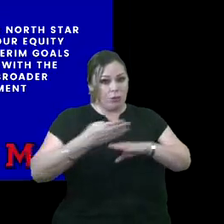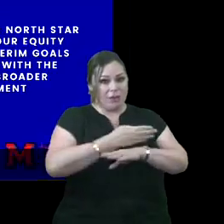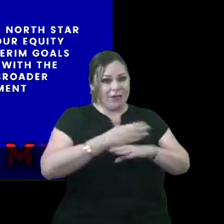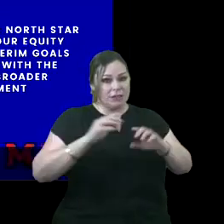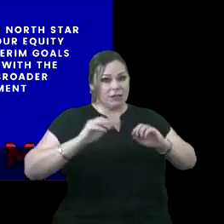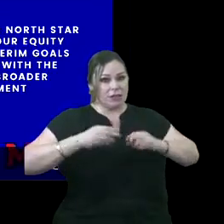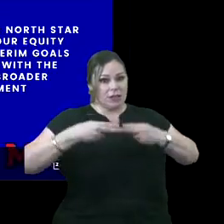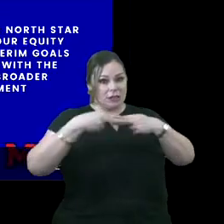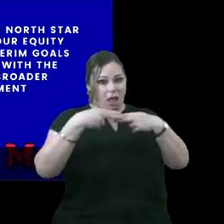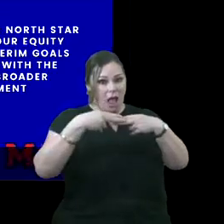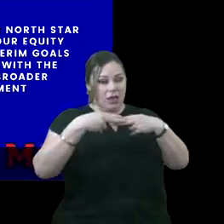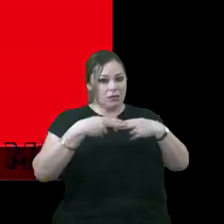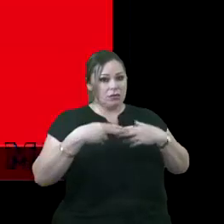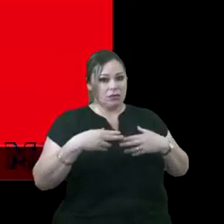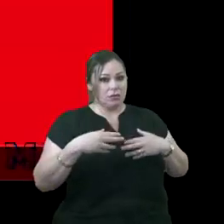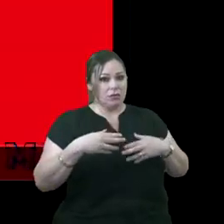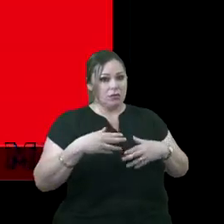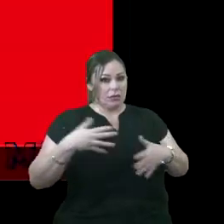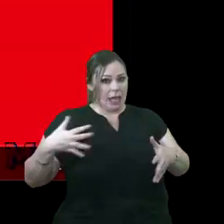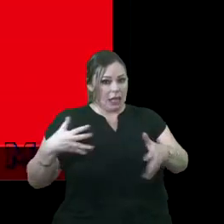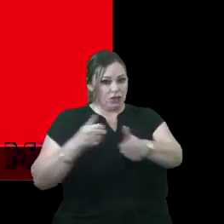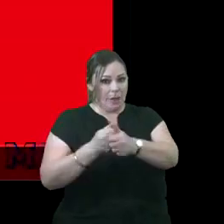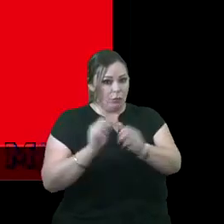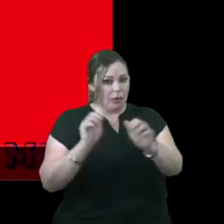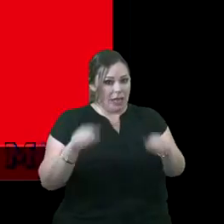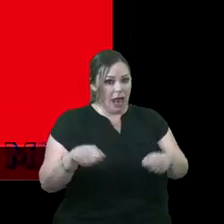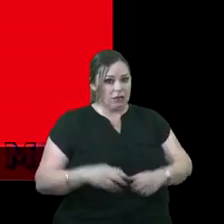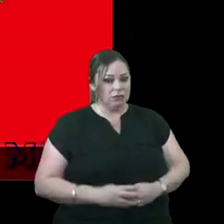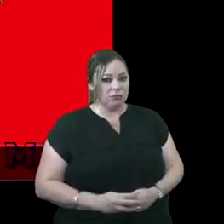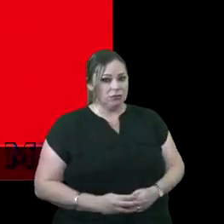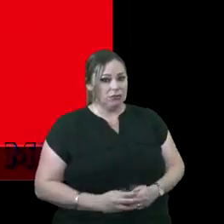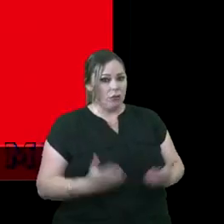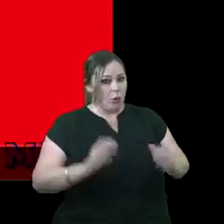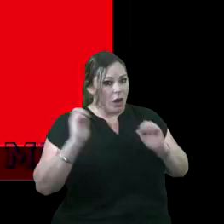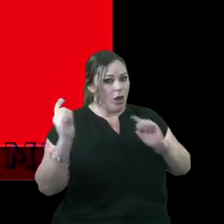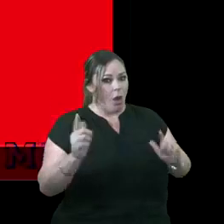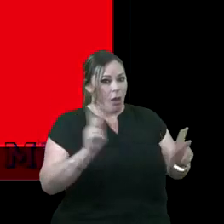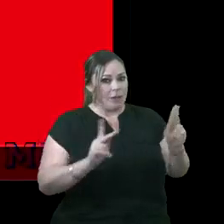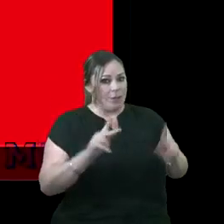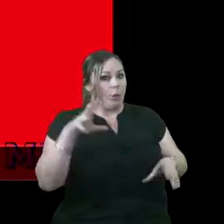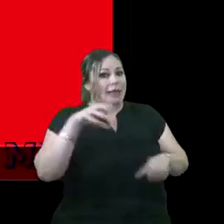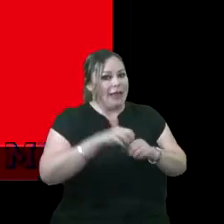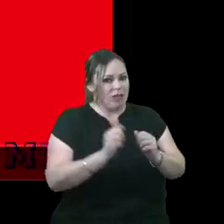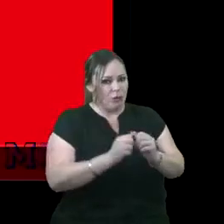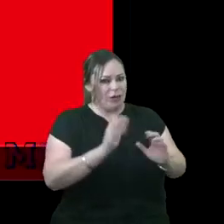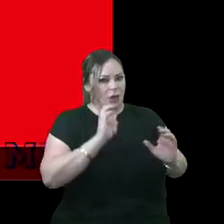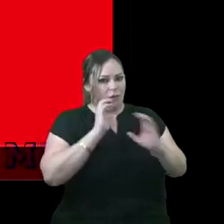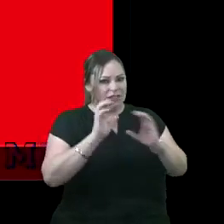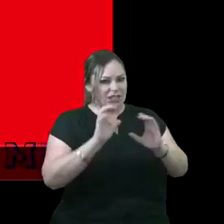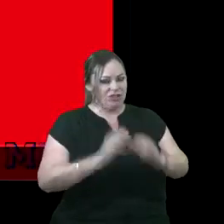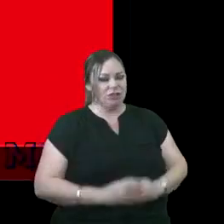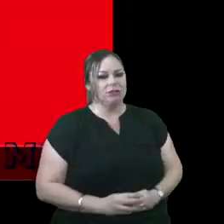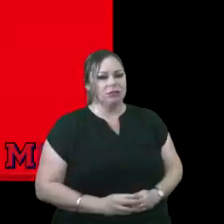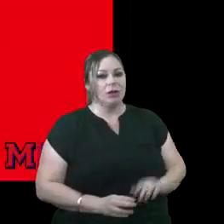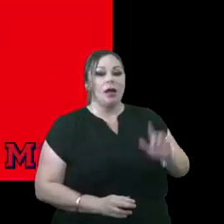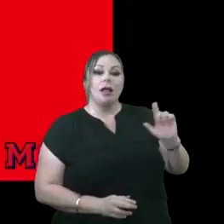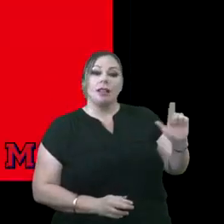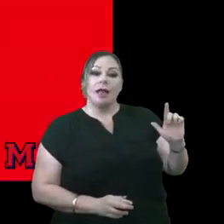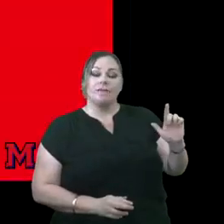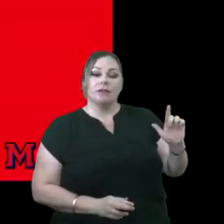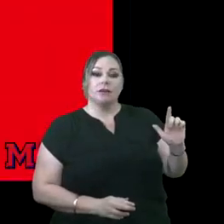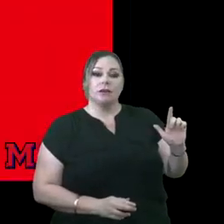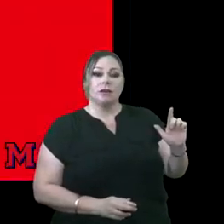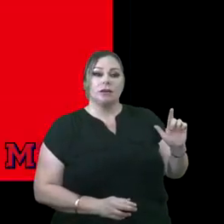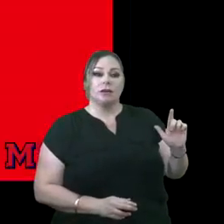slide just so that we're we're making sure that everyone is engaged in the conversation. so on the left hand side